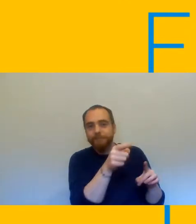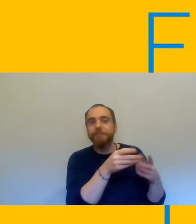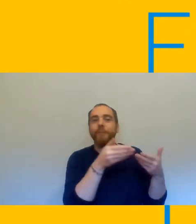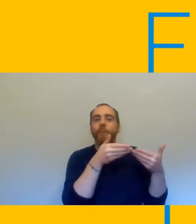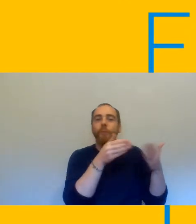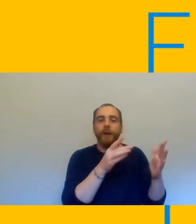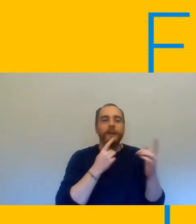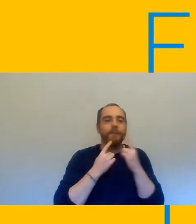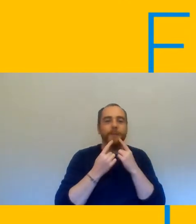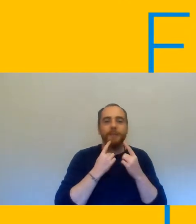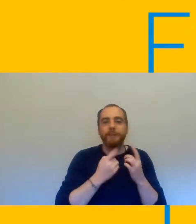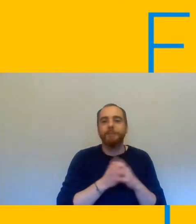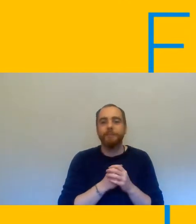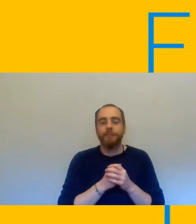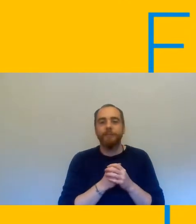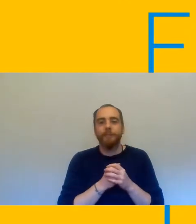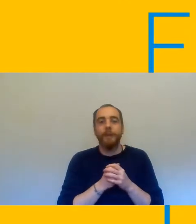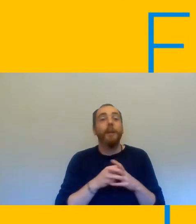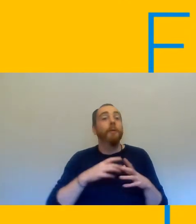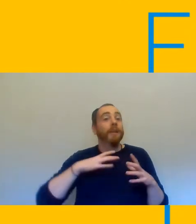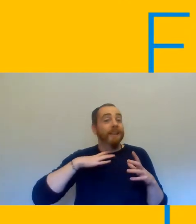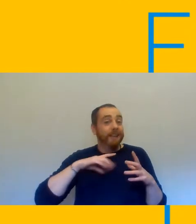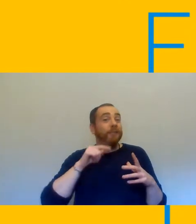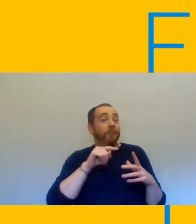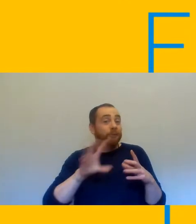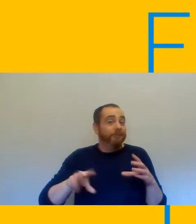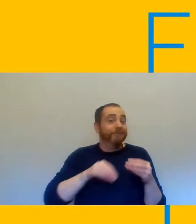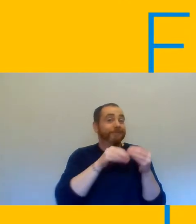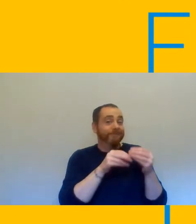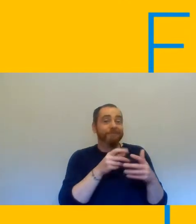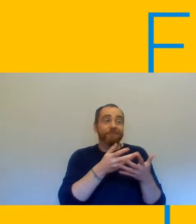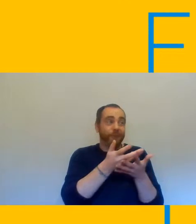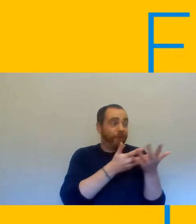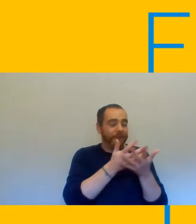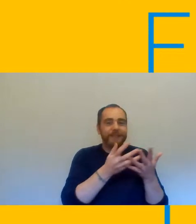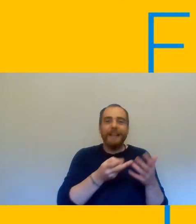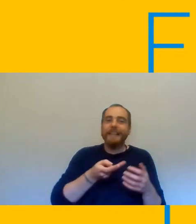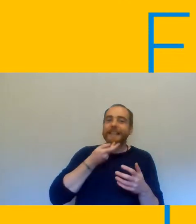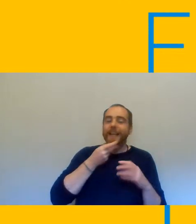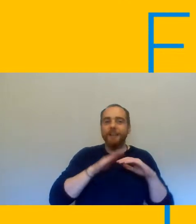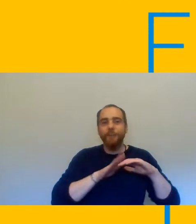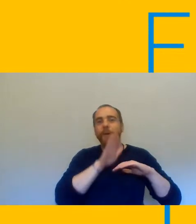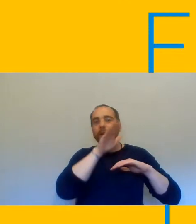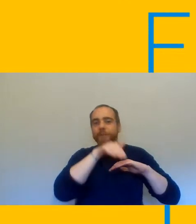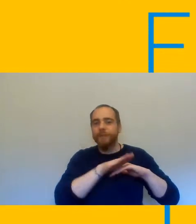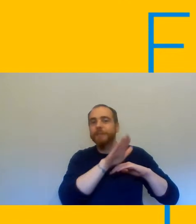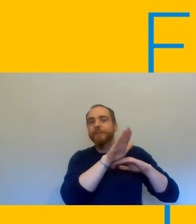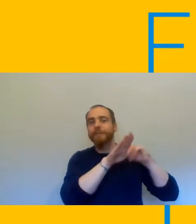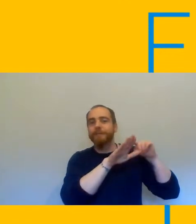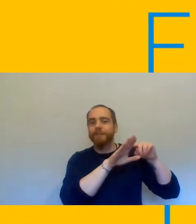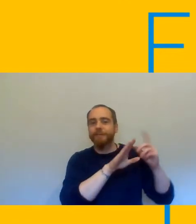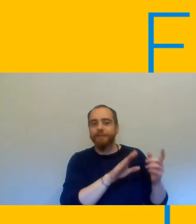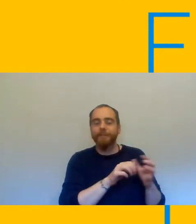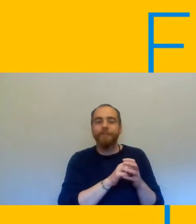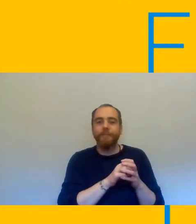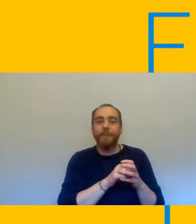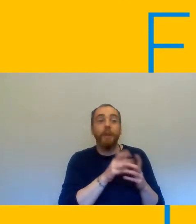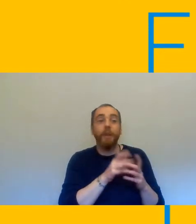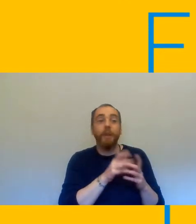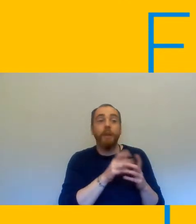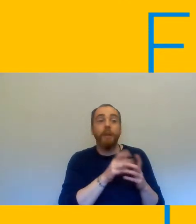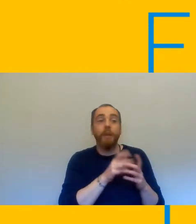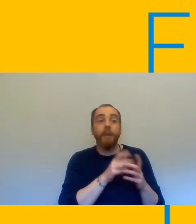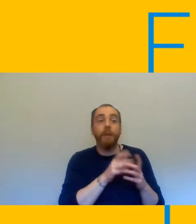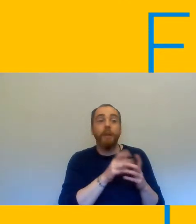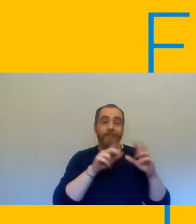a possible second wave and this is really important in fe for example because we those who work in fe